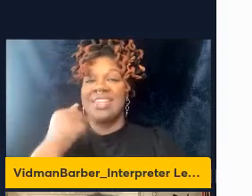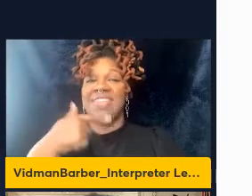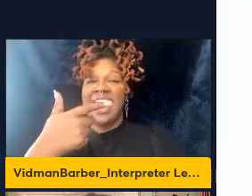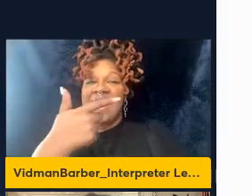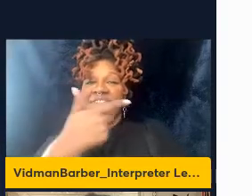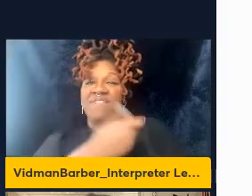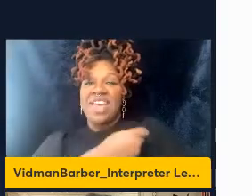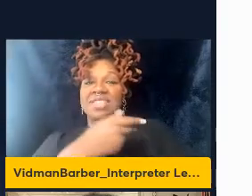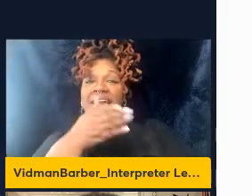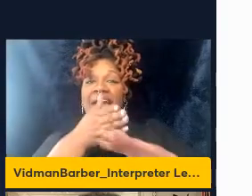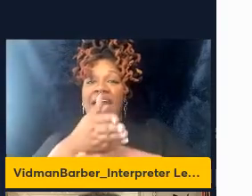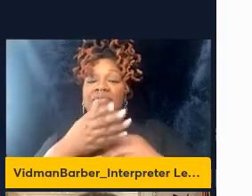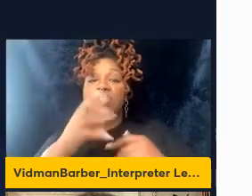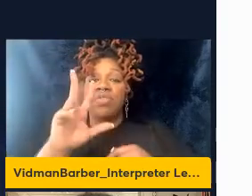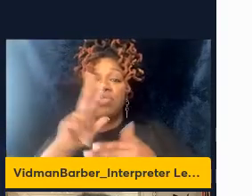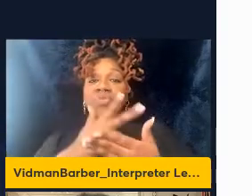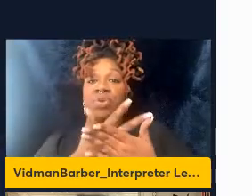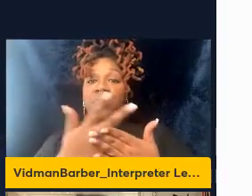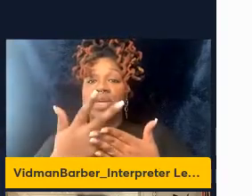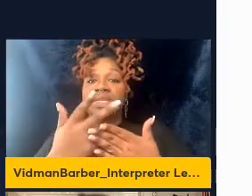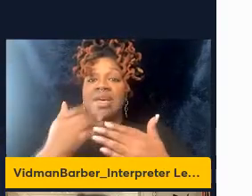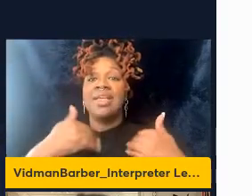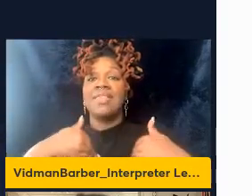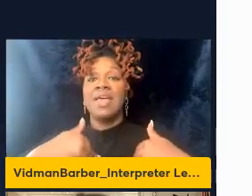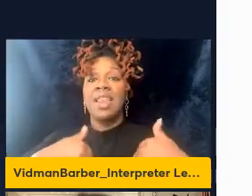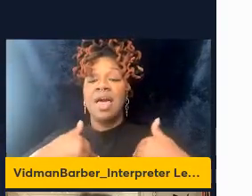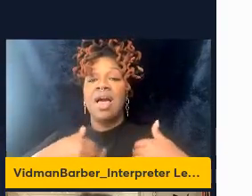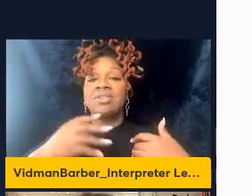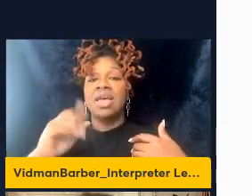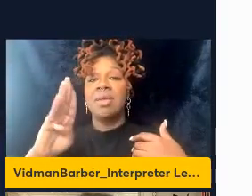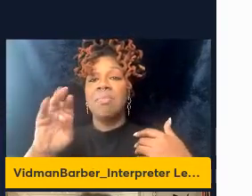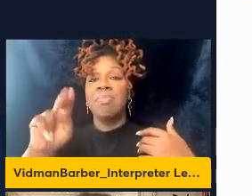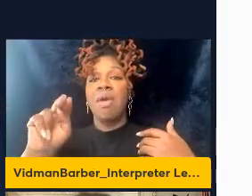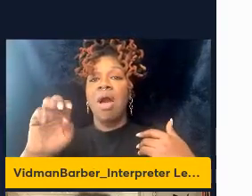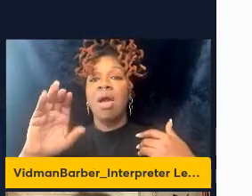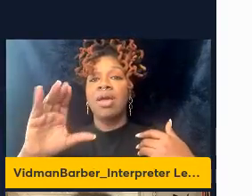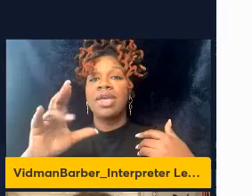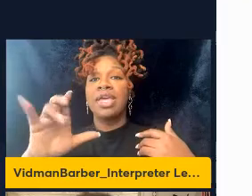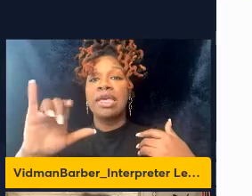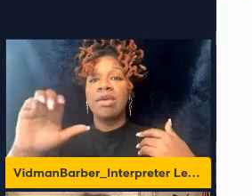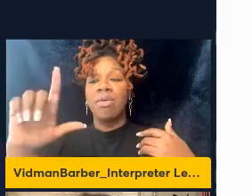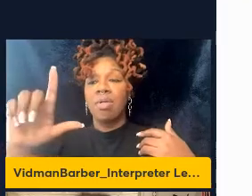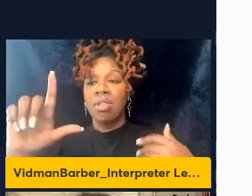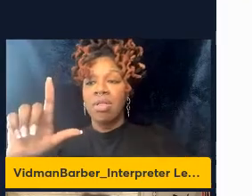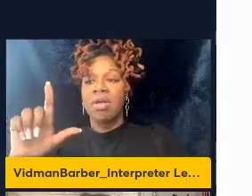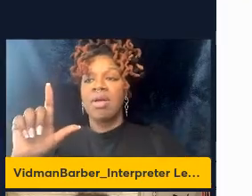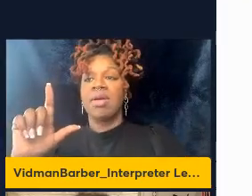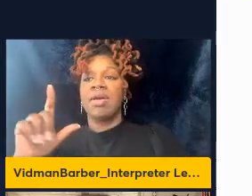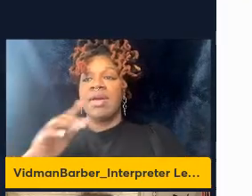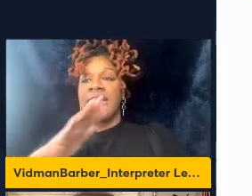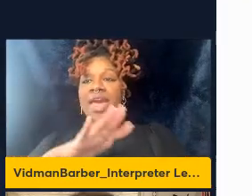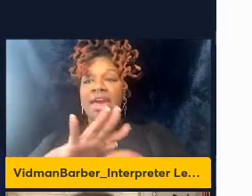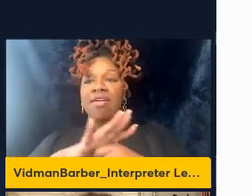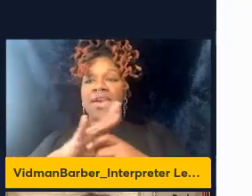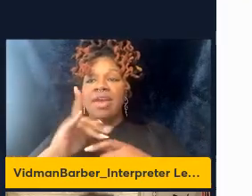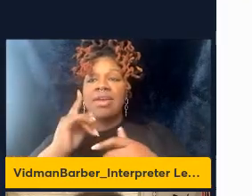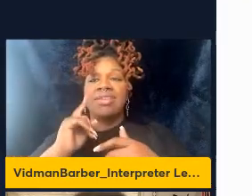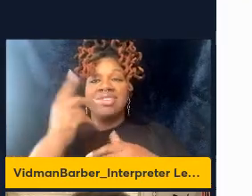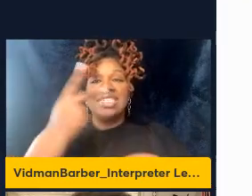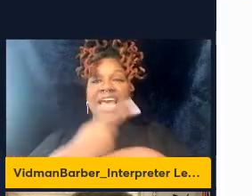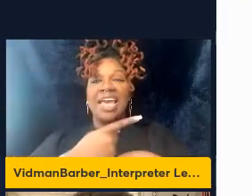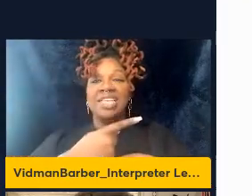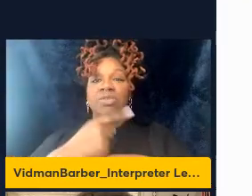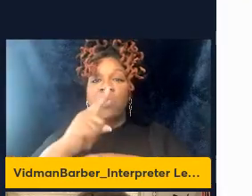and then the lungs and the bronchioabular lavage were collected on days one two three and four